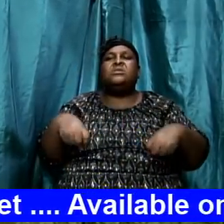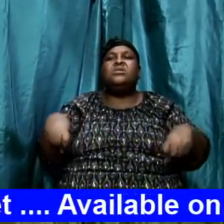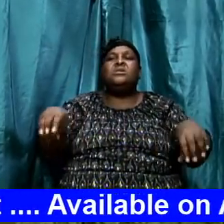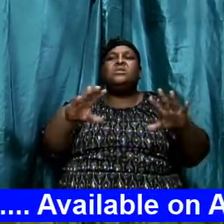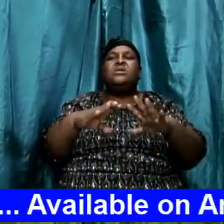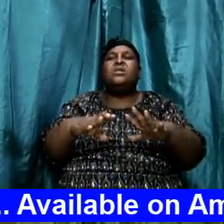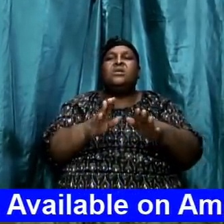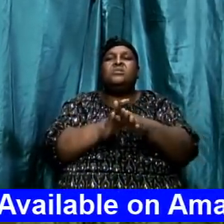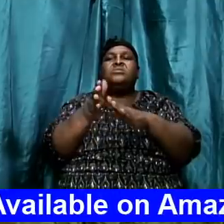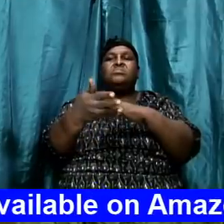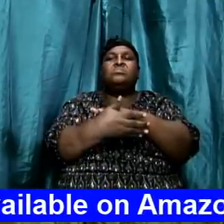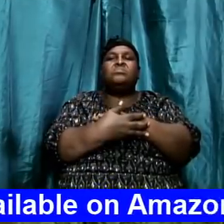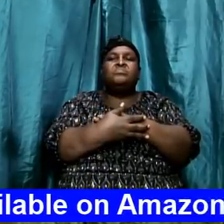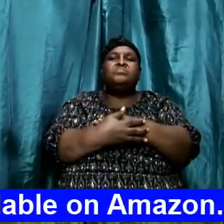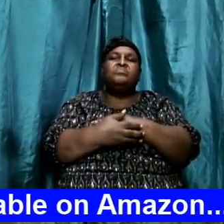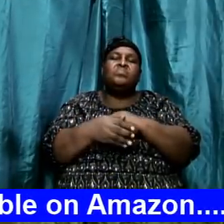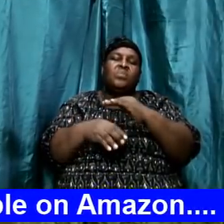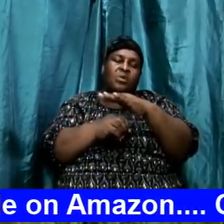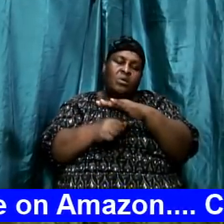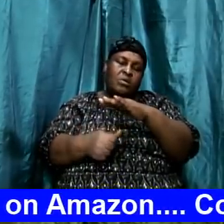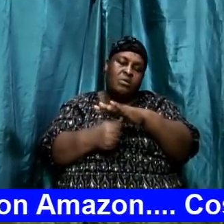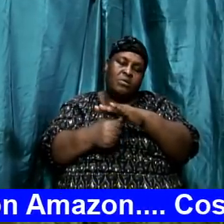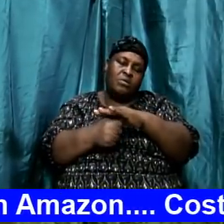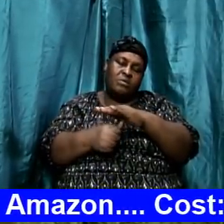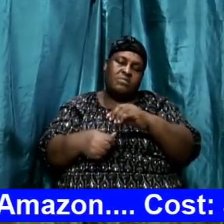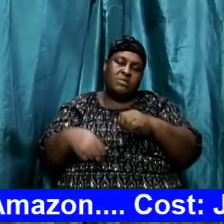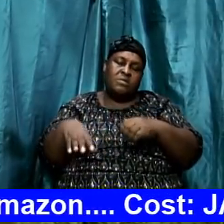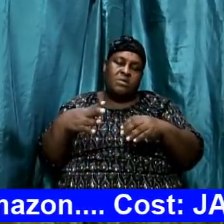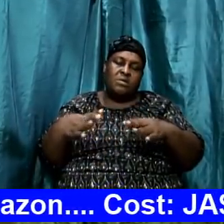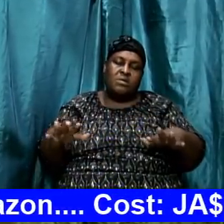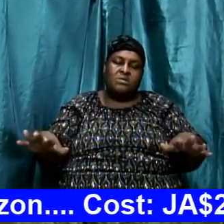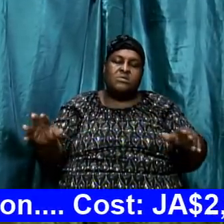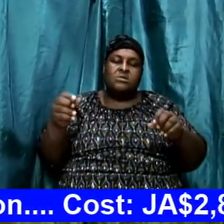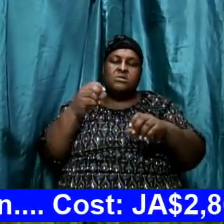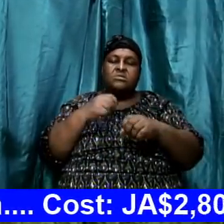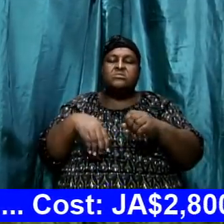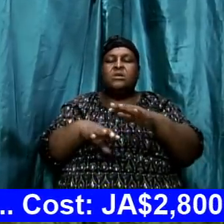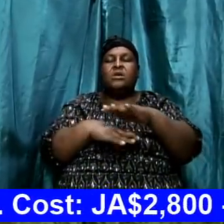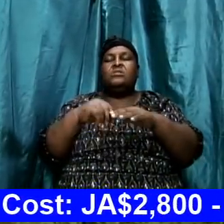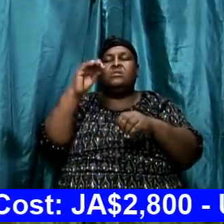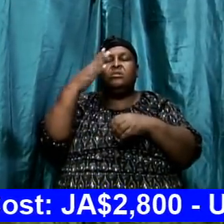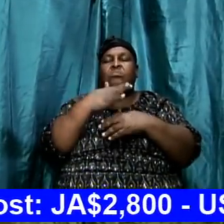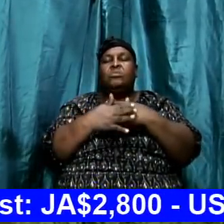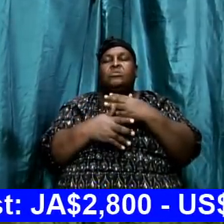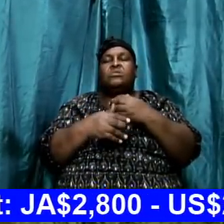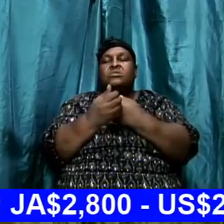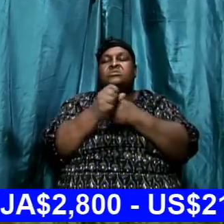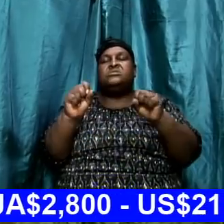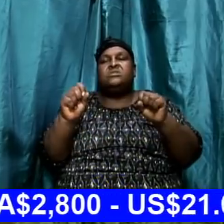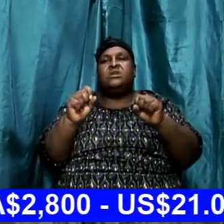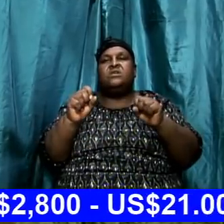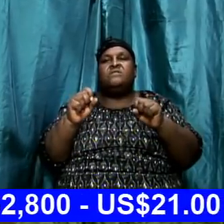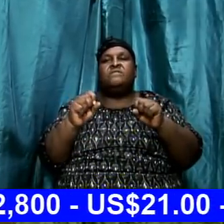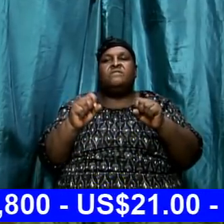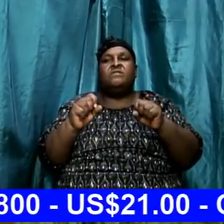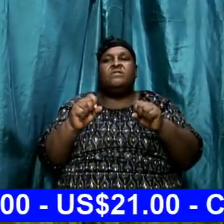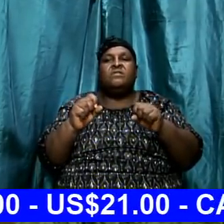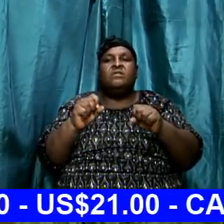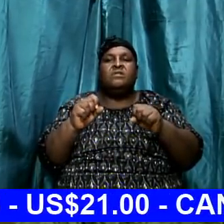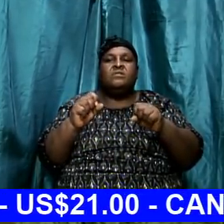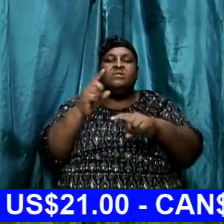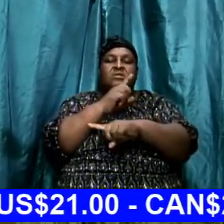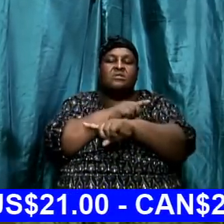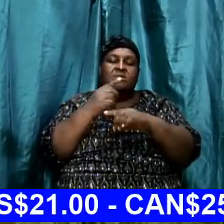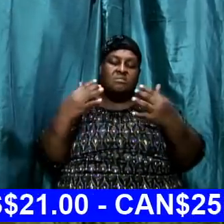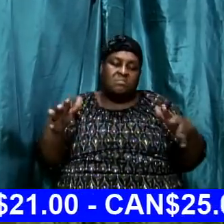you will cover your sins cover them with your blood and help them Lord Jesus that they will be safe and sound but above all else God at the end of the day